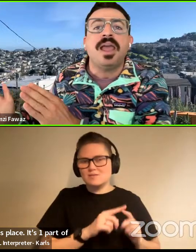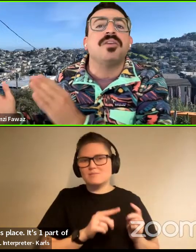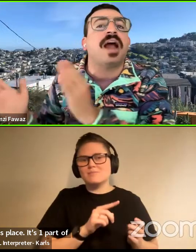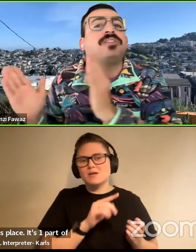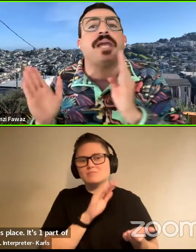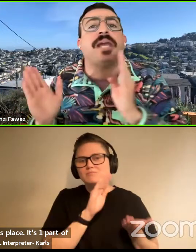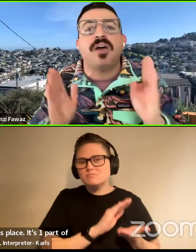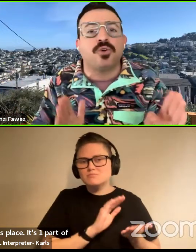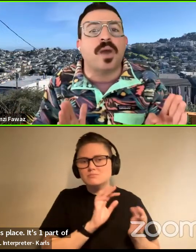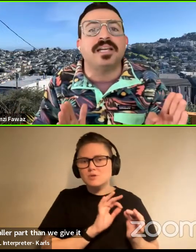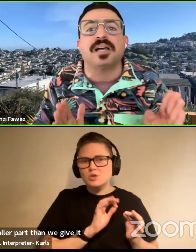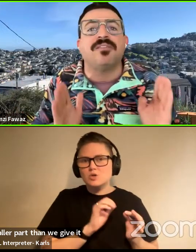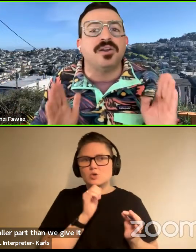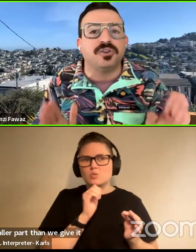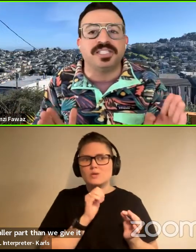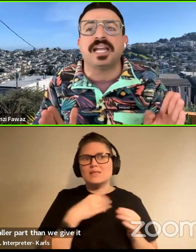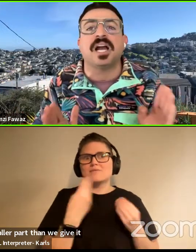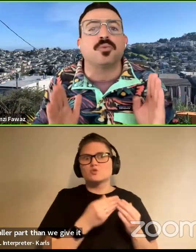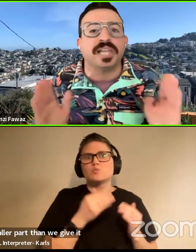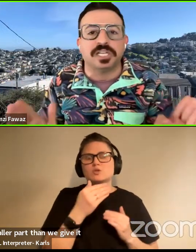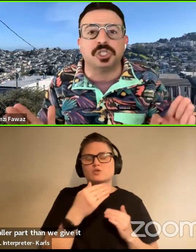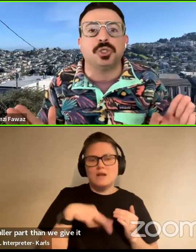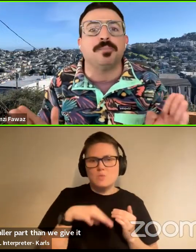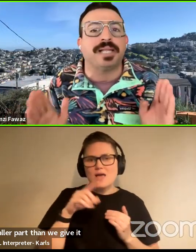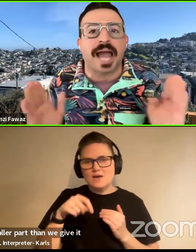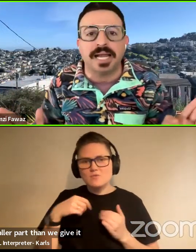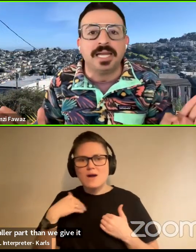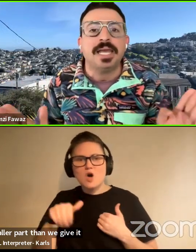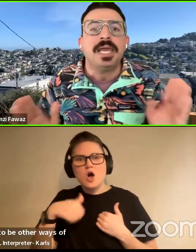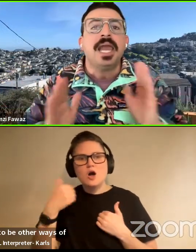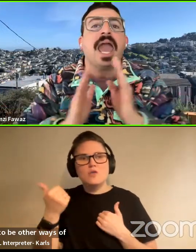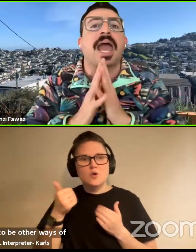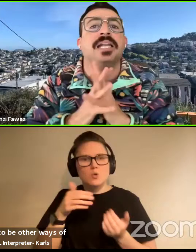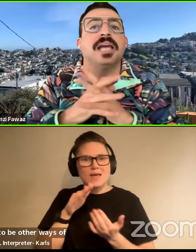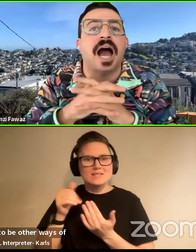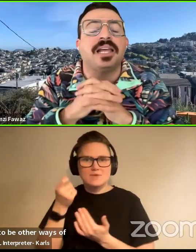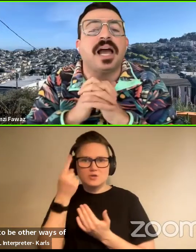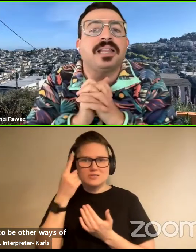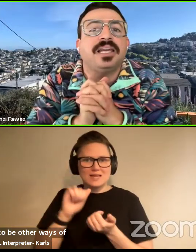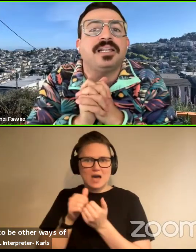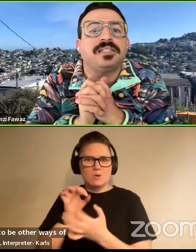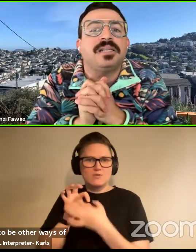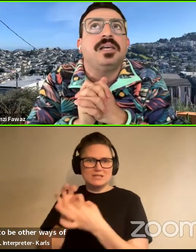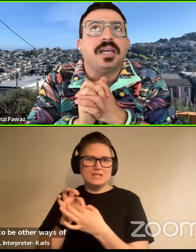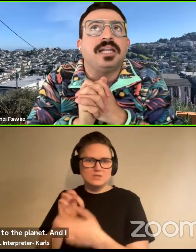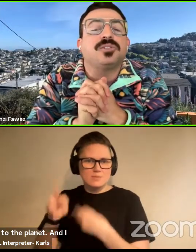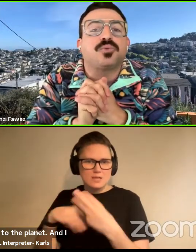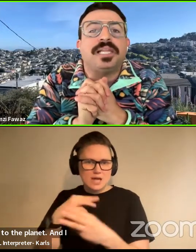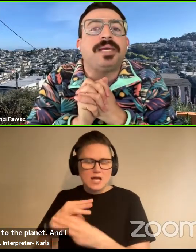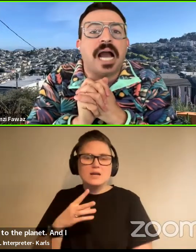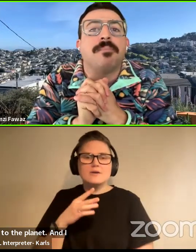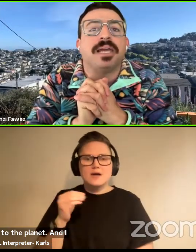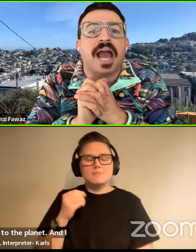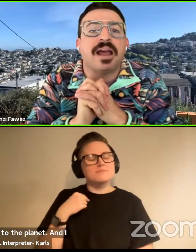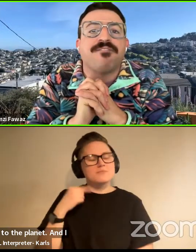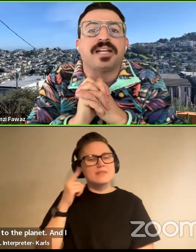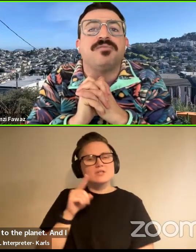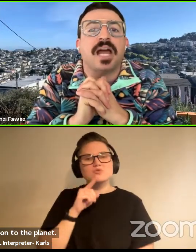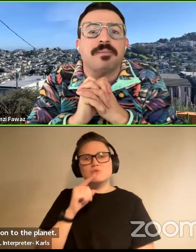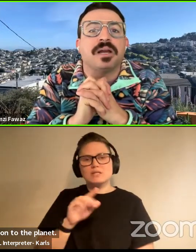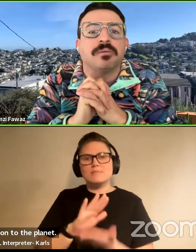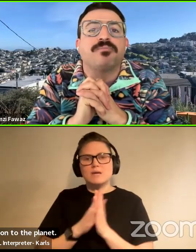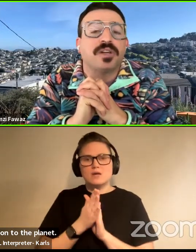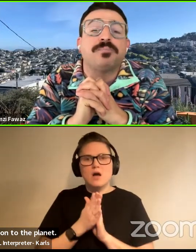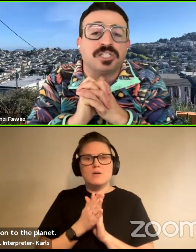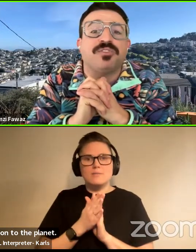credit for. And there have to be other ways of understanding our relation to the planet. And I think it is, it is really becoming an